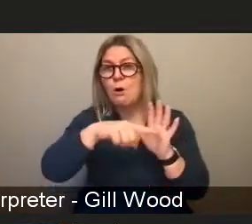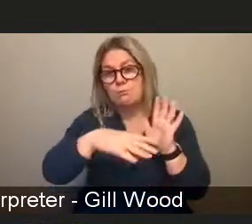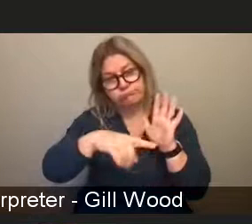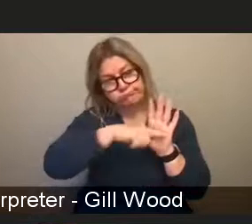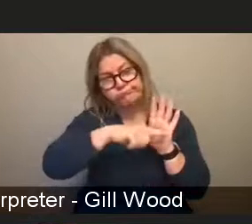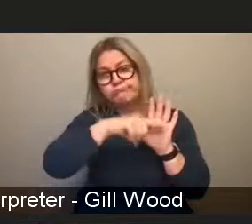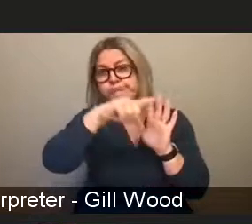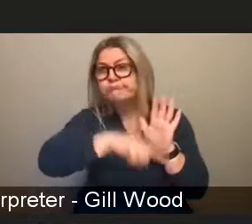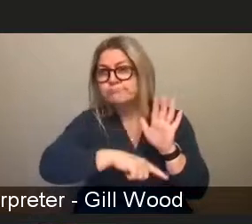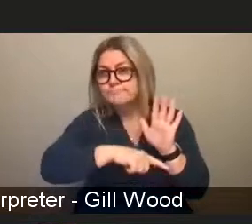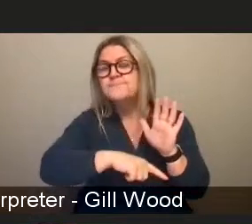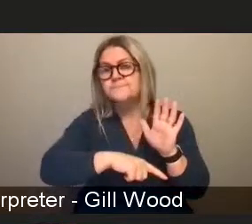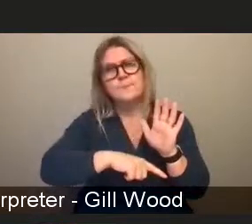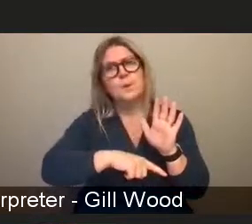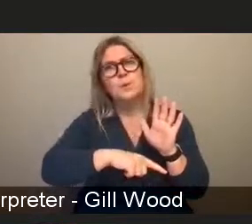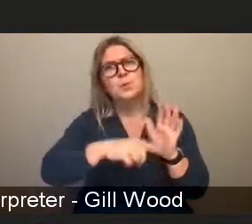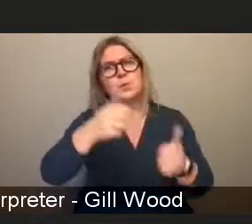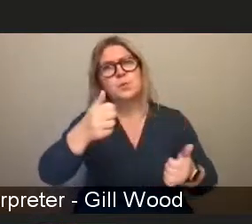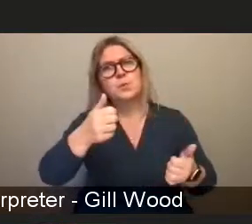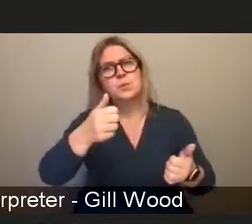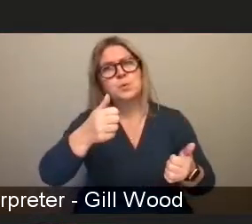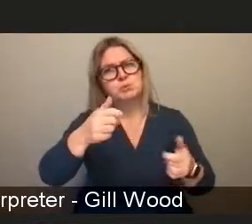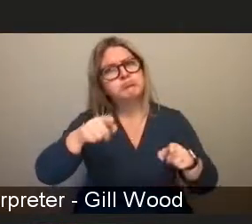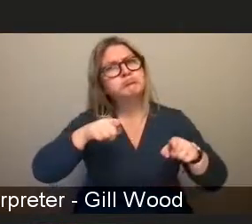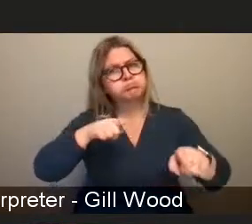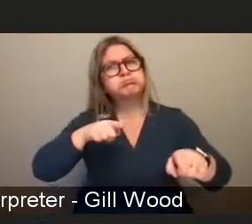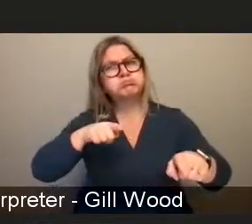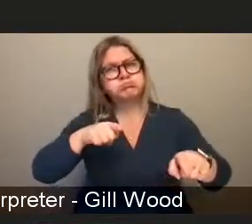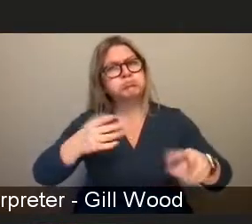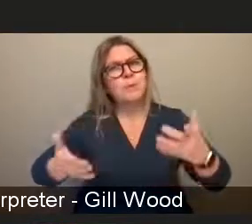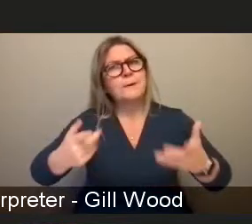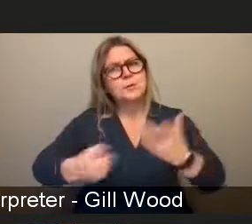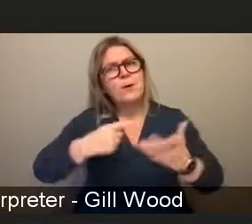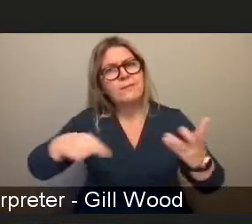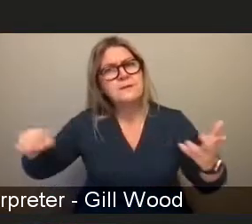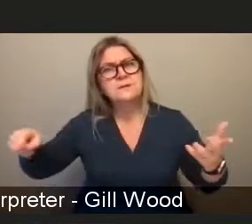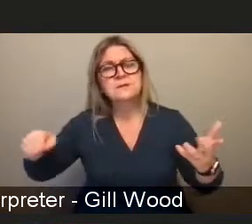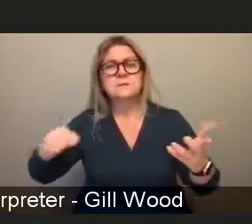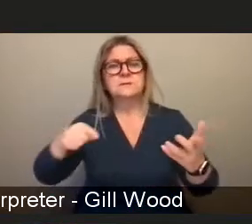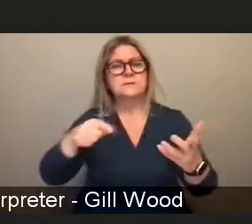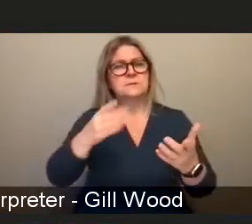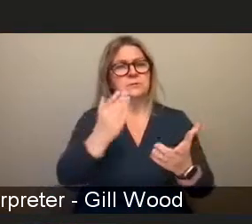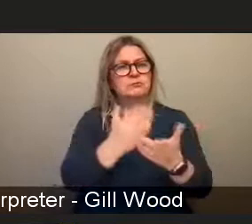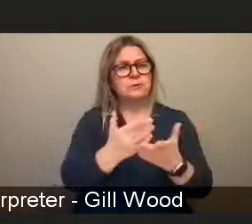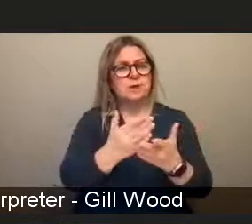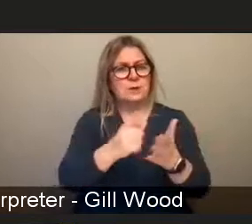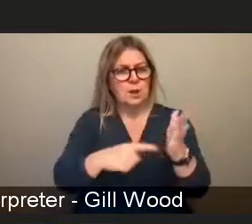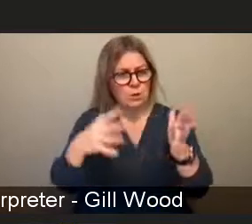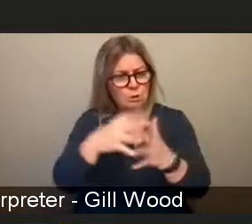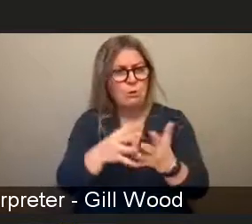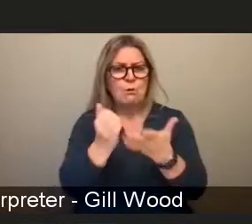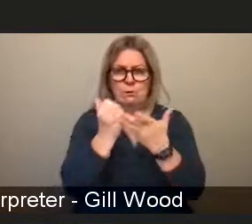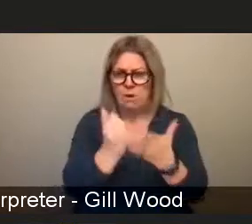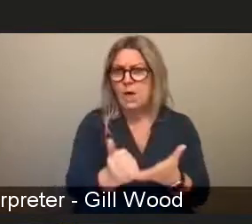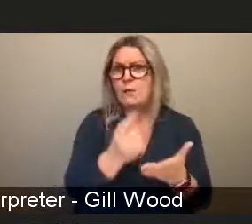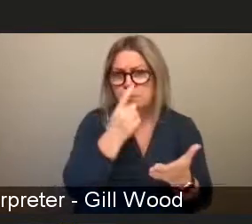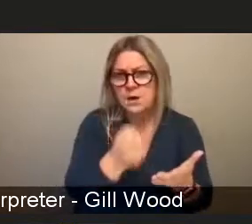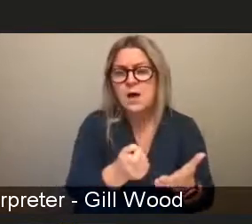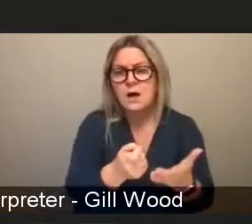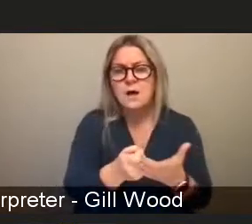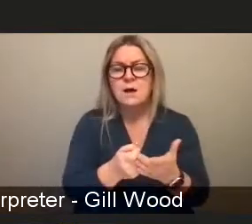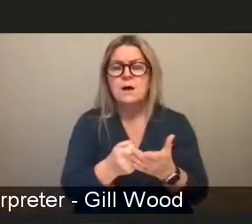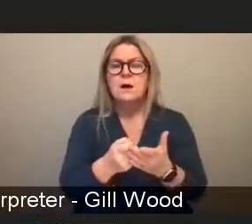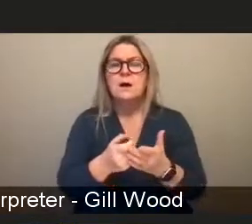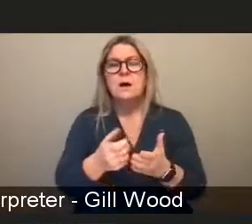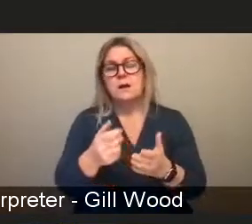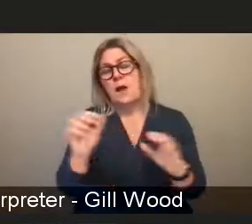of what what how law can help and we all know from i think from what davy was saying i agree